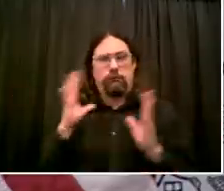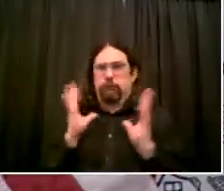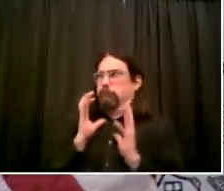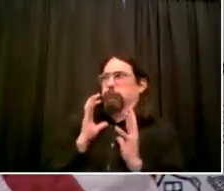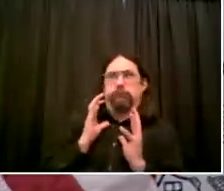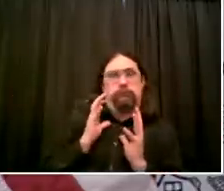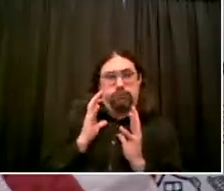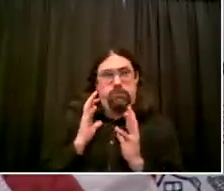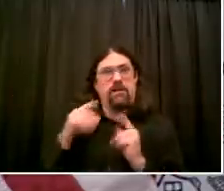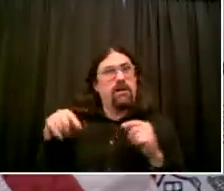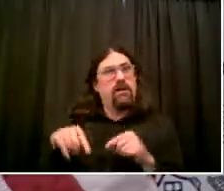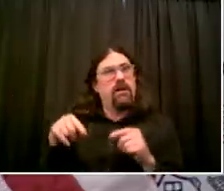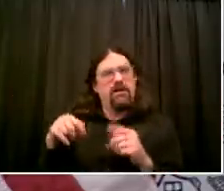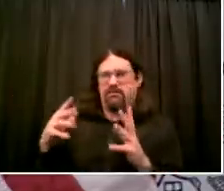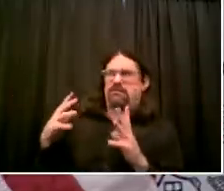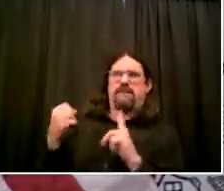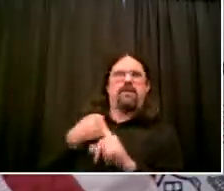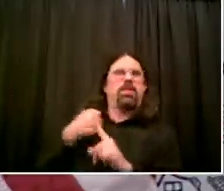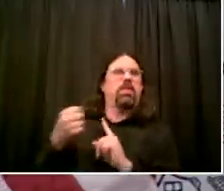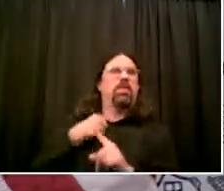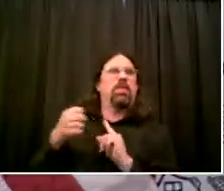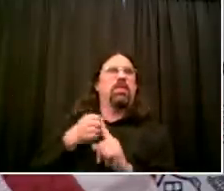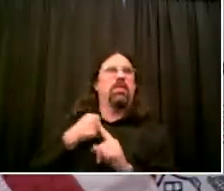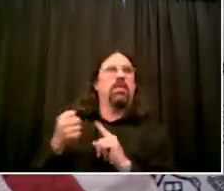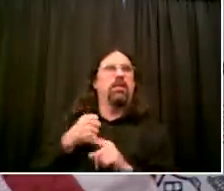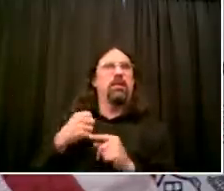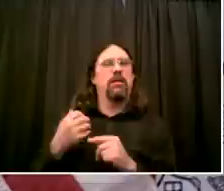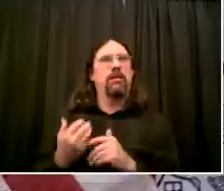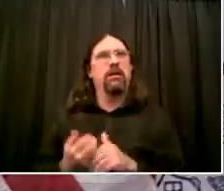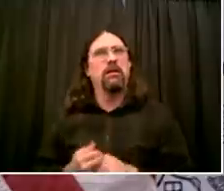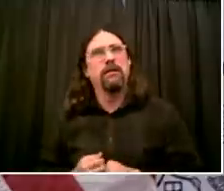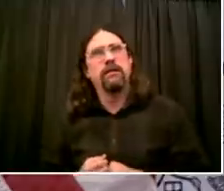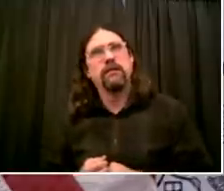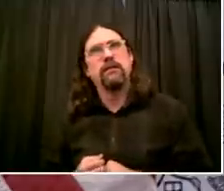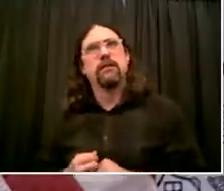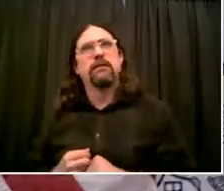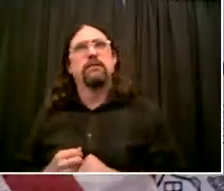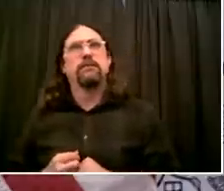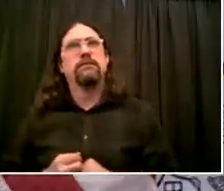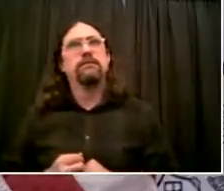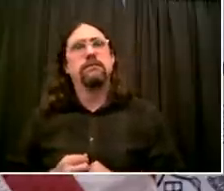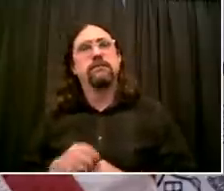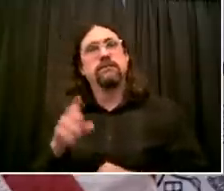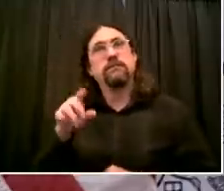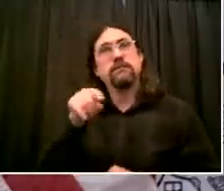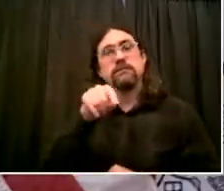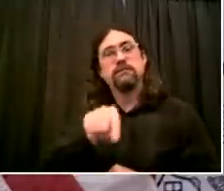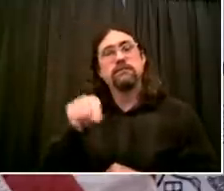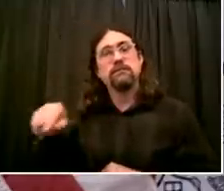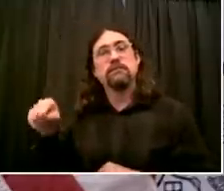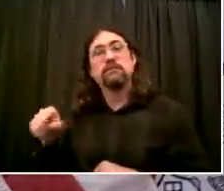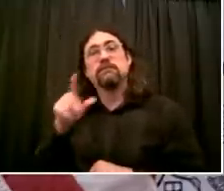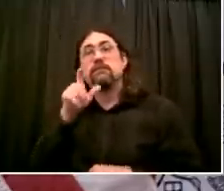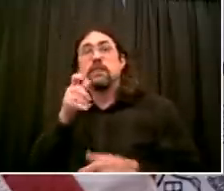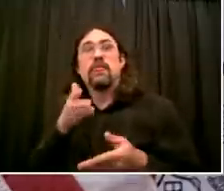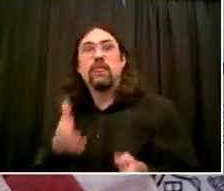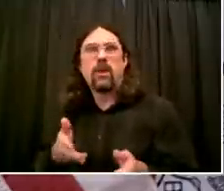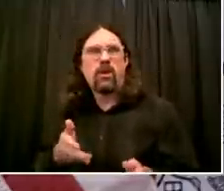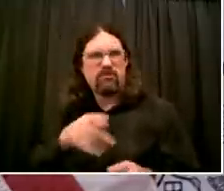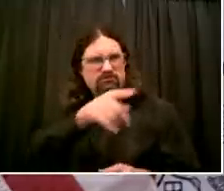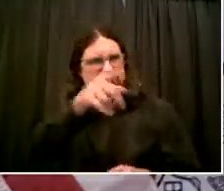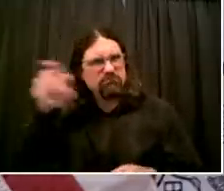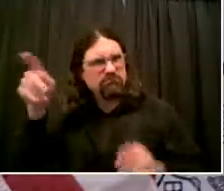actions? And if not, why? No, Jake. I spoke to the deputy mayor who was there. And